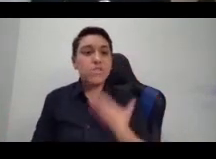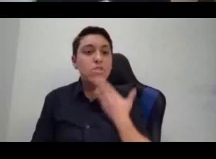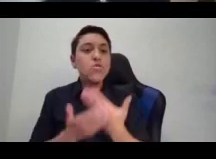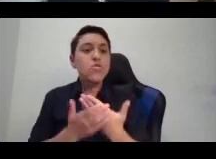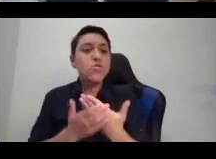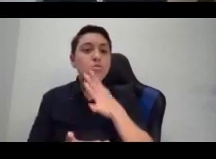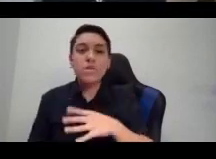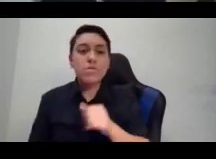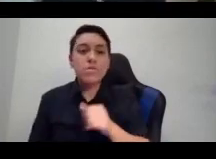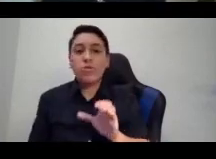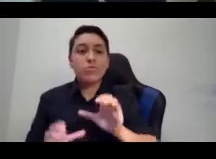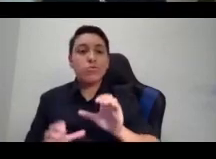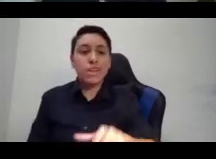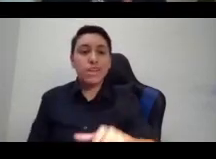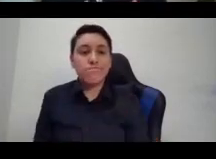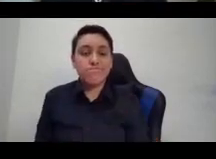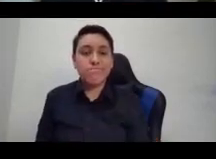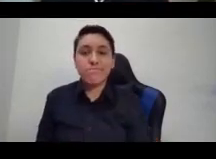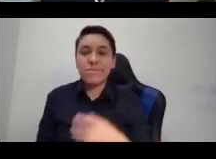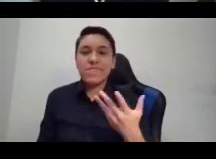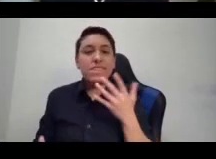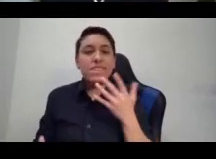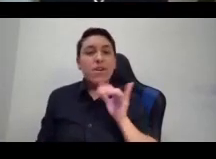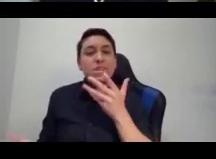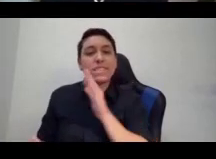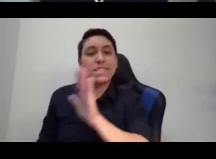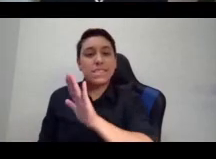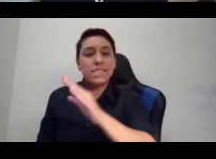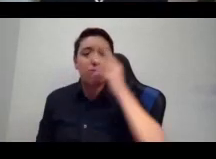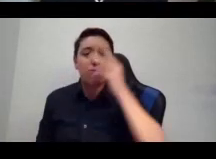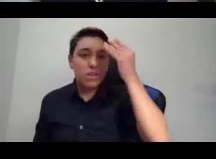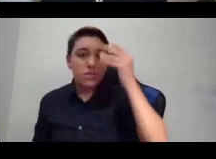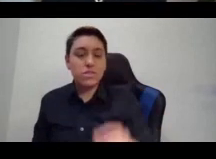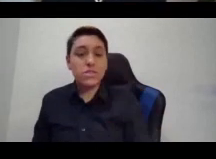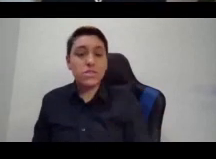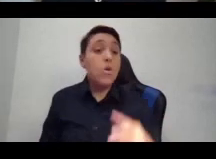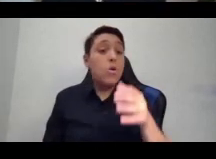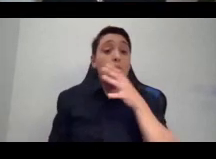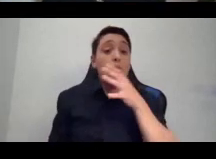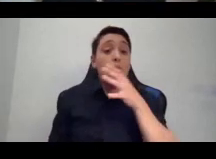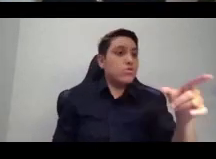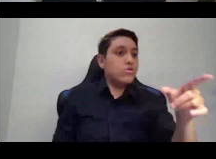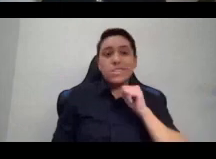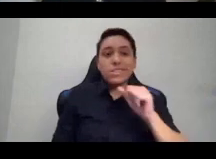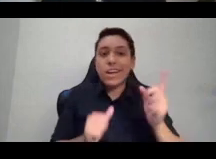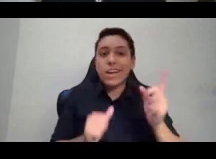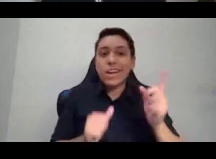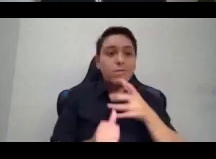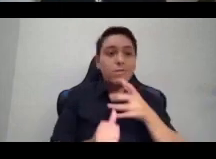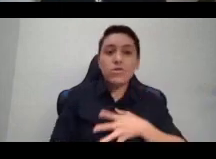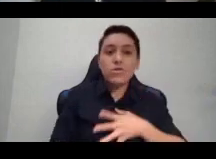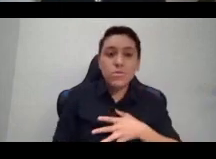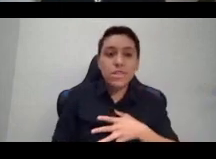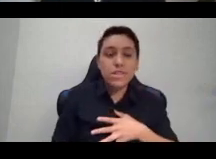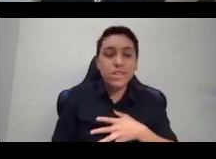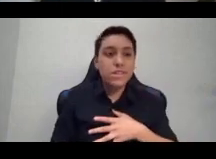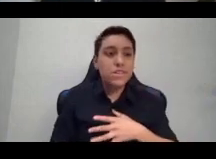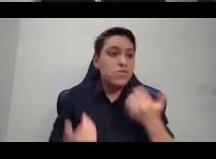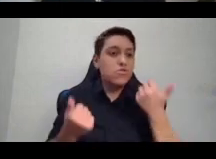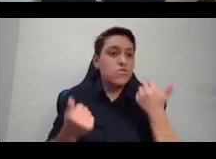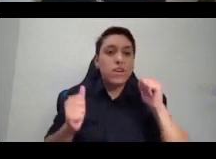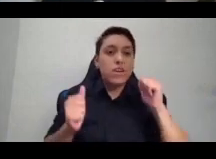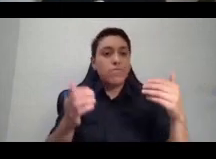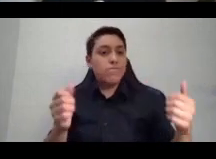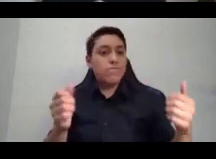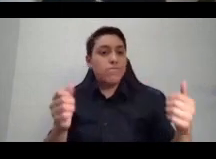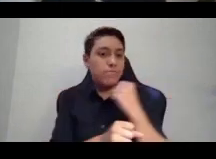And she's not the only one, women like Sojourner Truth were not fighting or struggling to be white women or to be equal to white